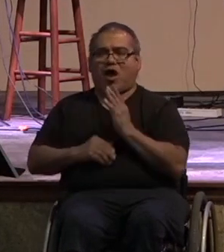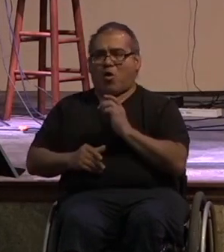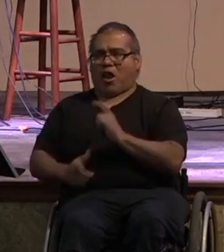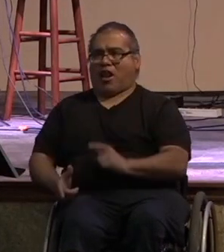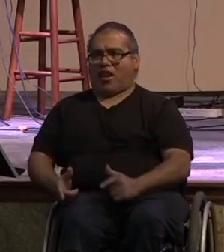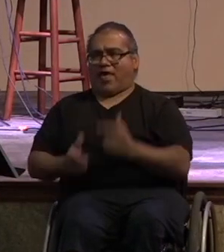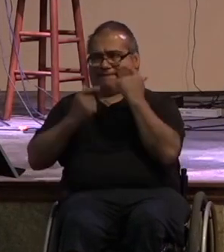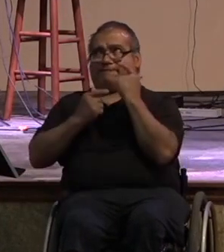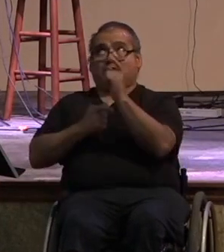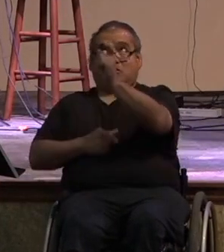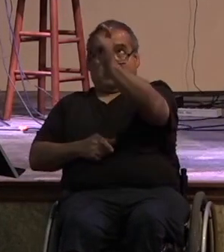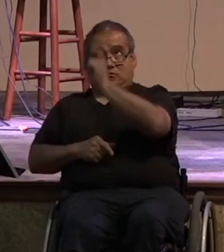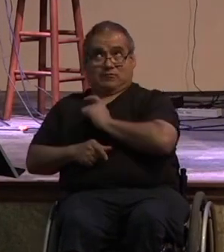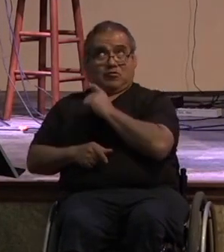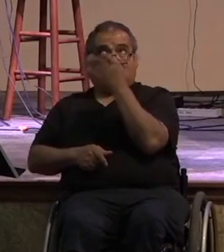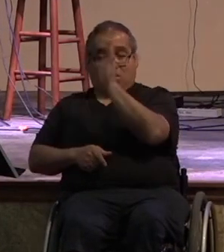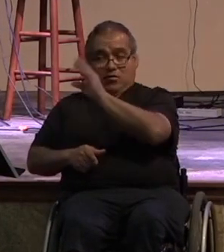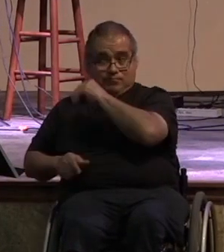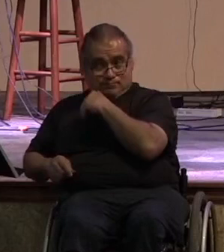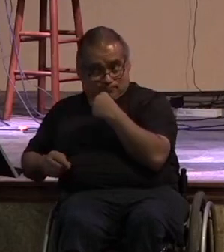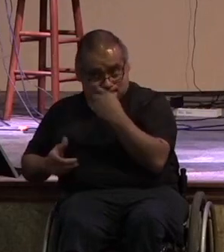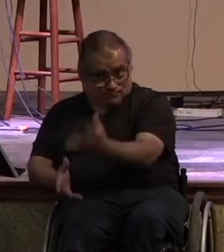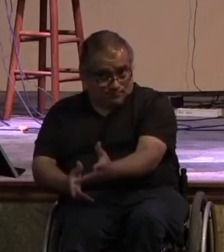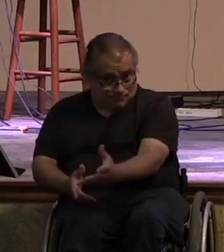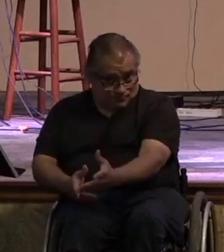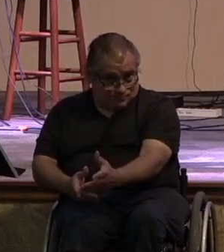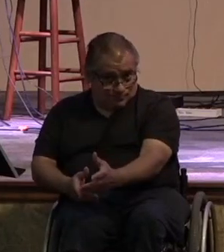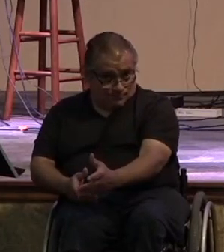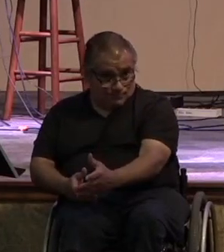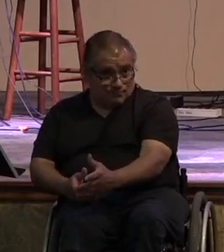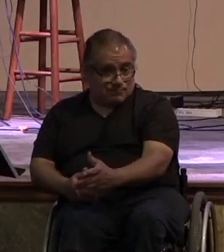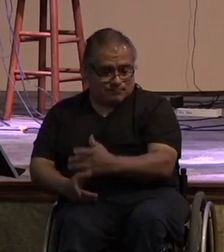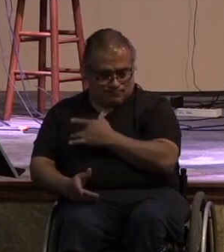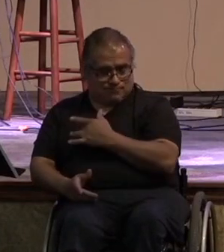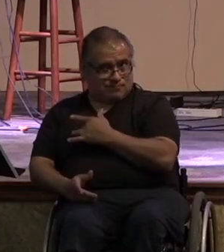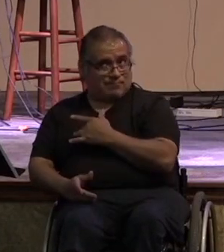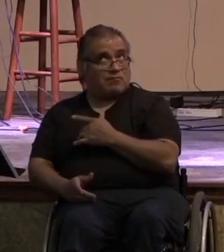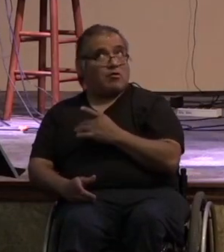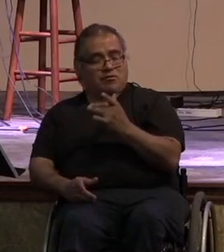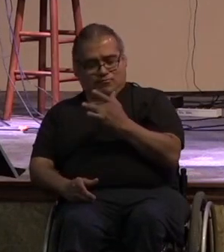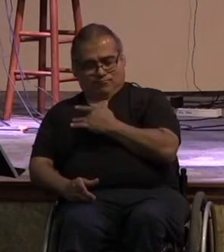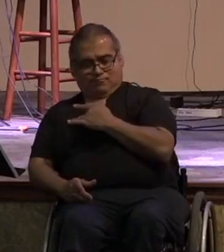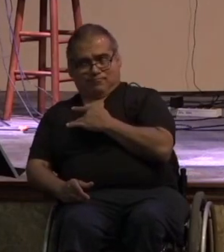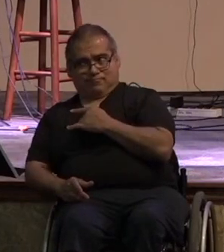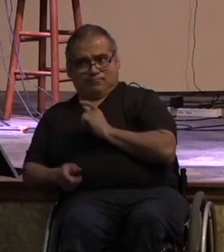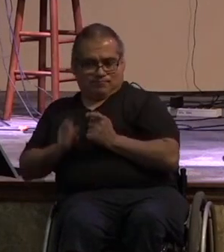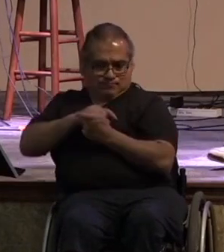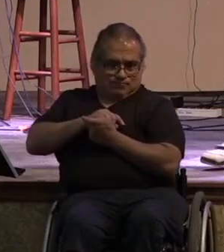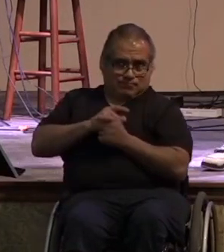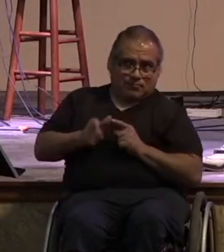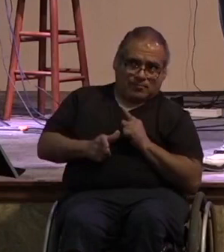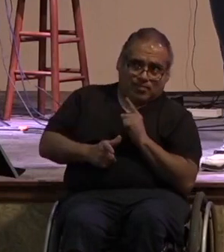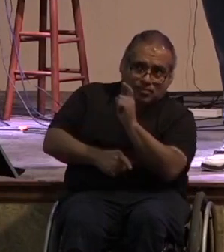just like the words we speak are an overflow from the abundance of our heart so too is our generosity in